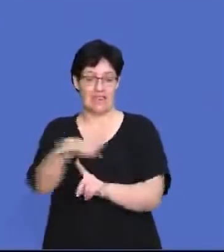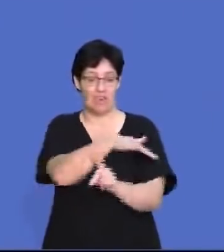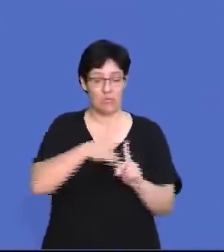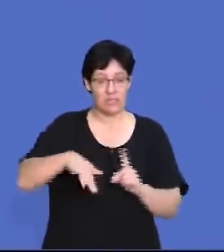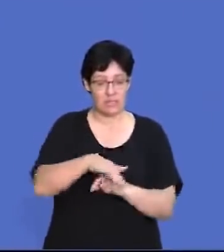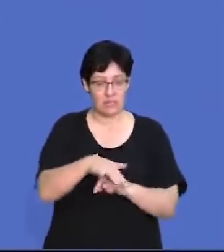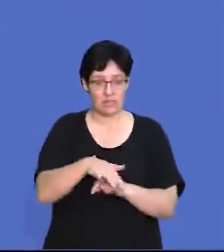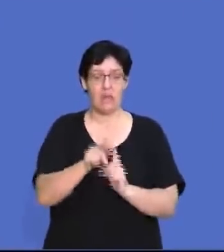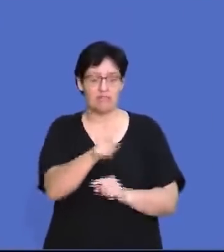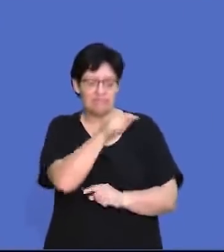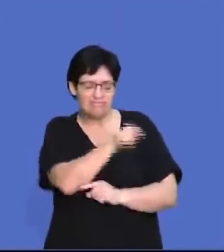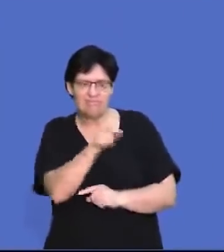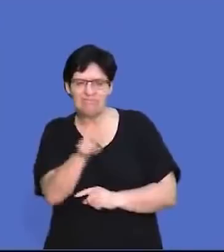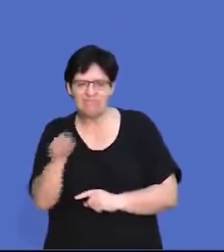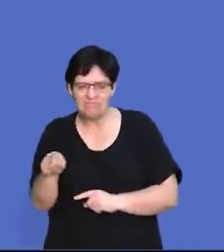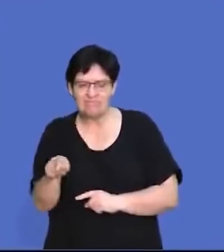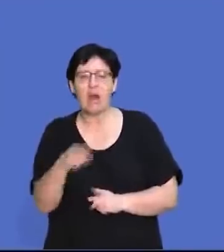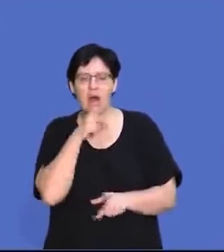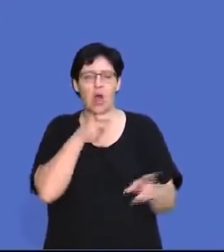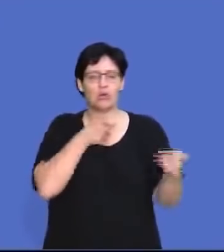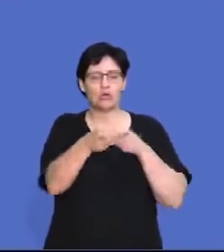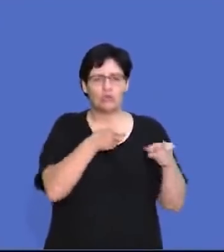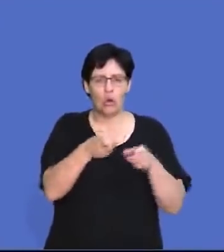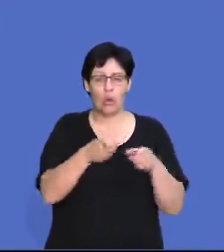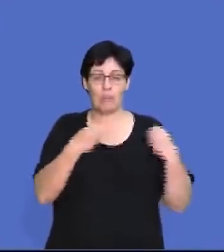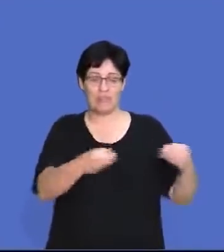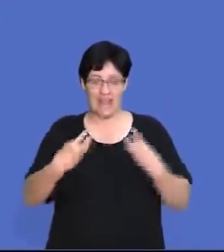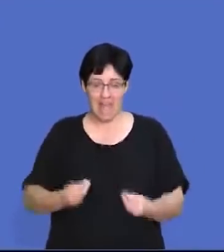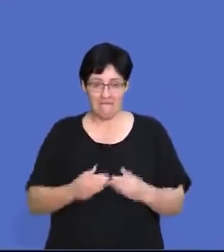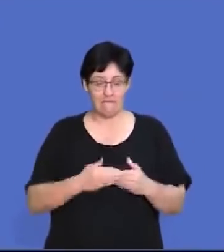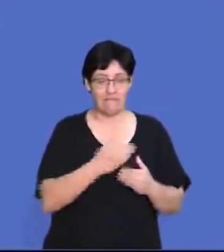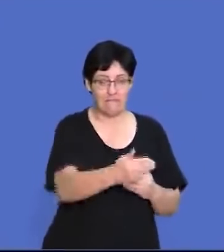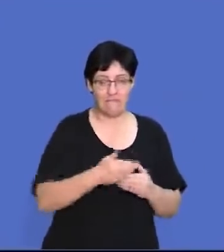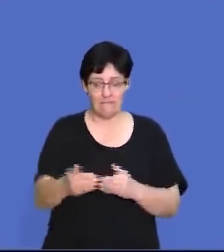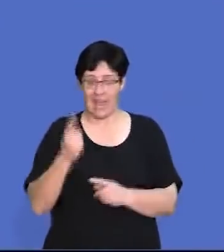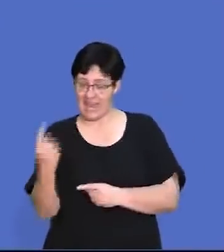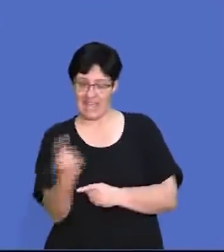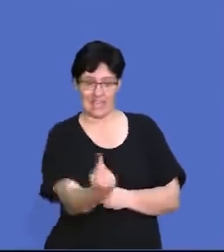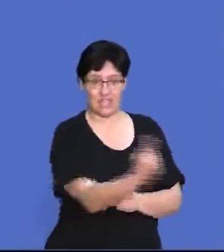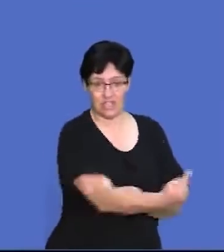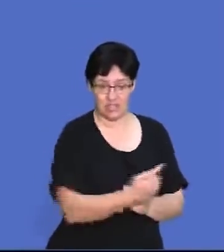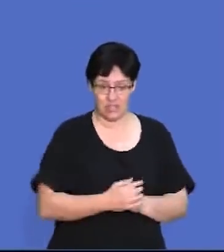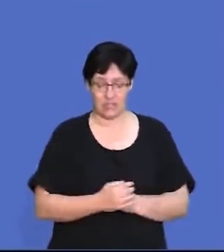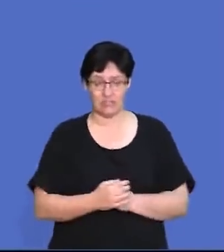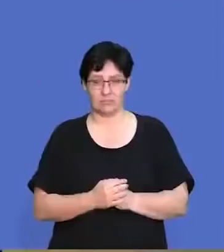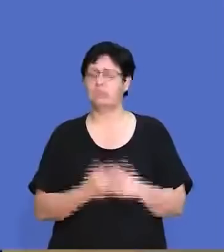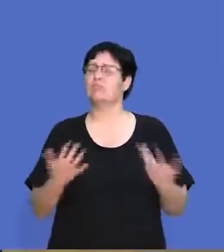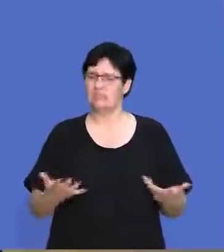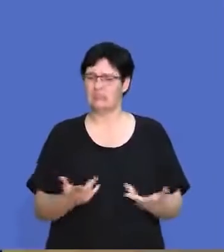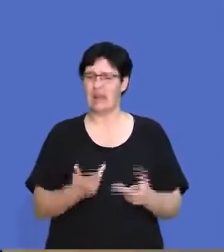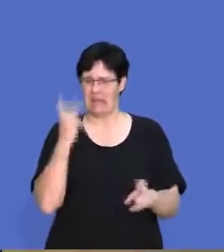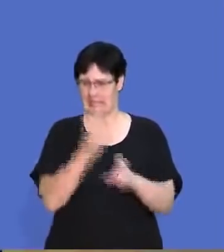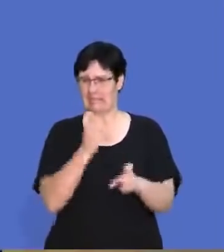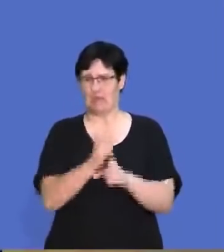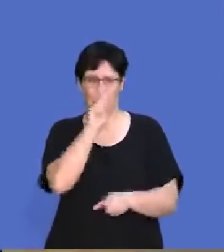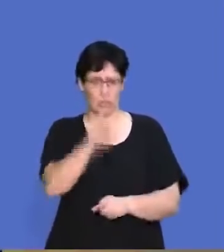and state the extent of control businesses have over each of these environments. This is quite a tricky